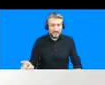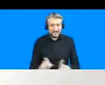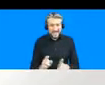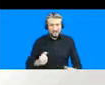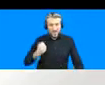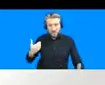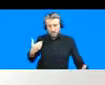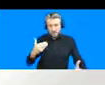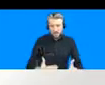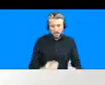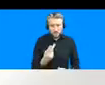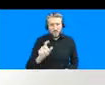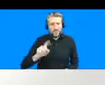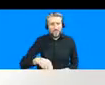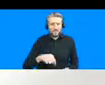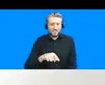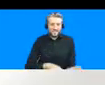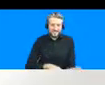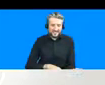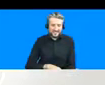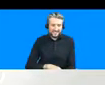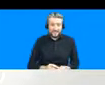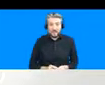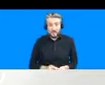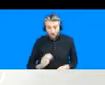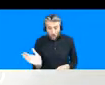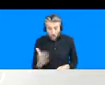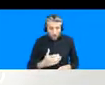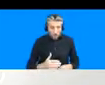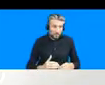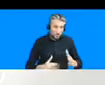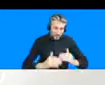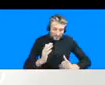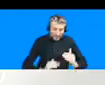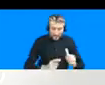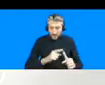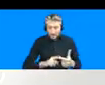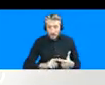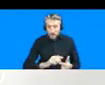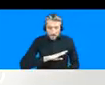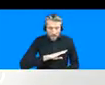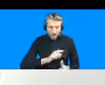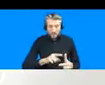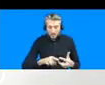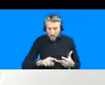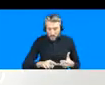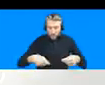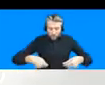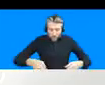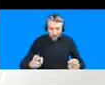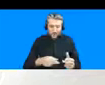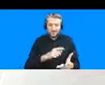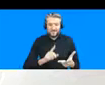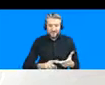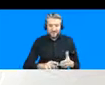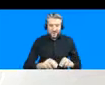you know so the the buildings the homes the roads the the parks pipes wires just simply don't exist today and